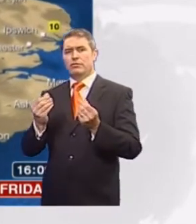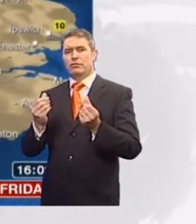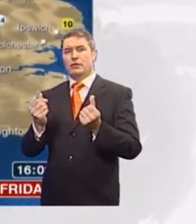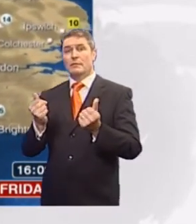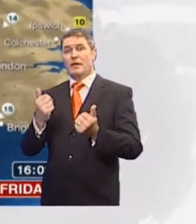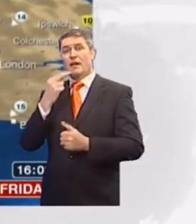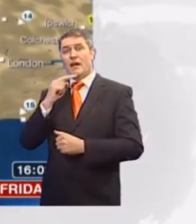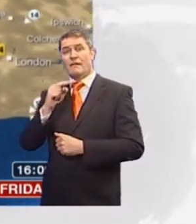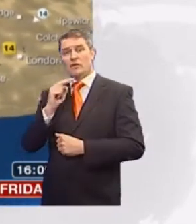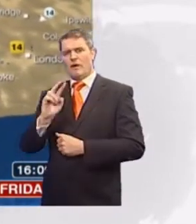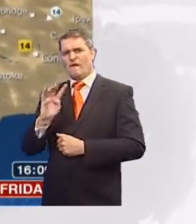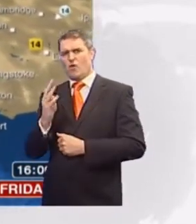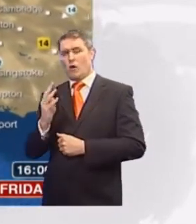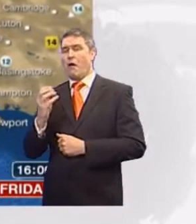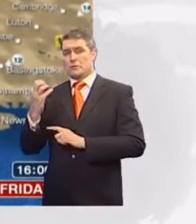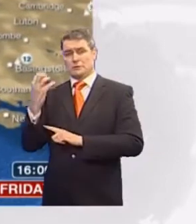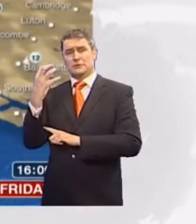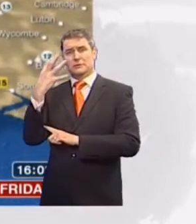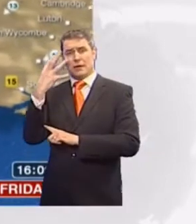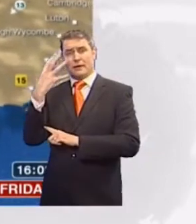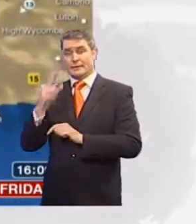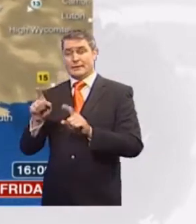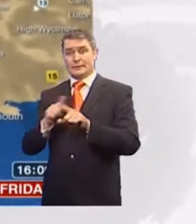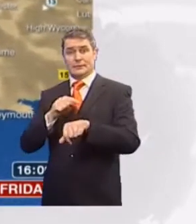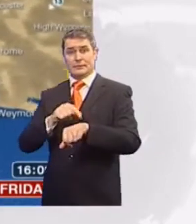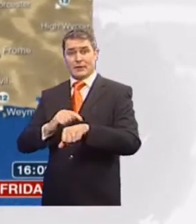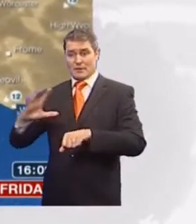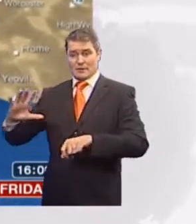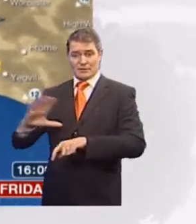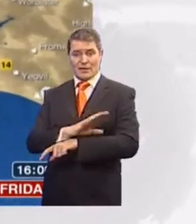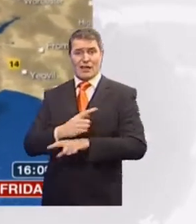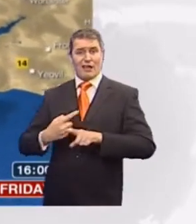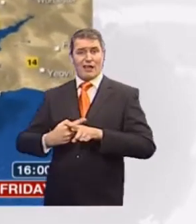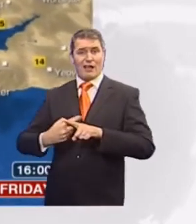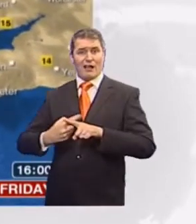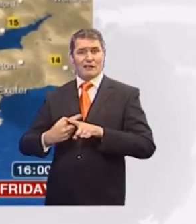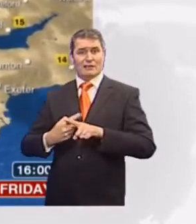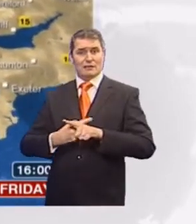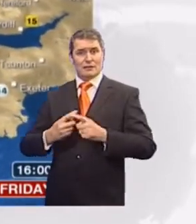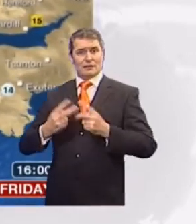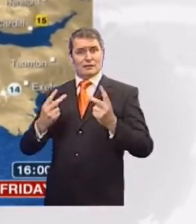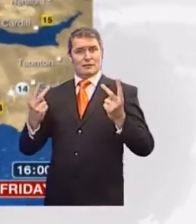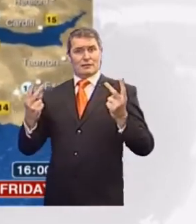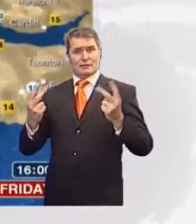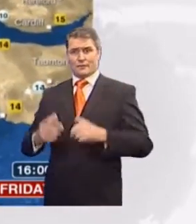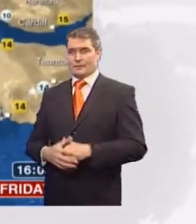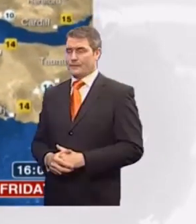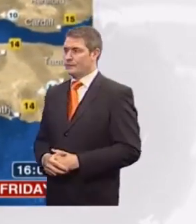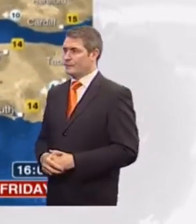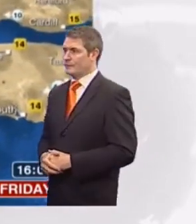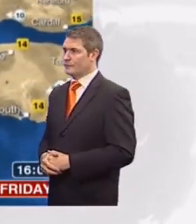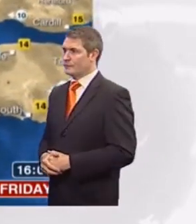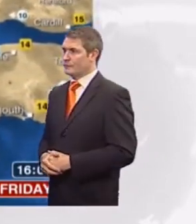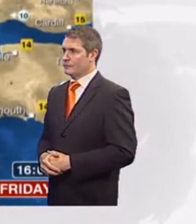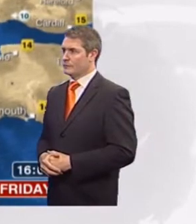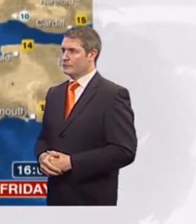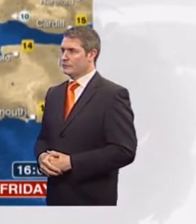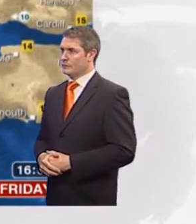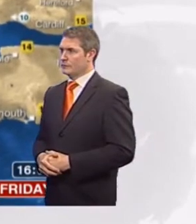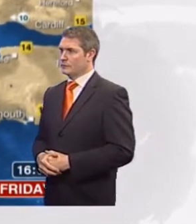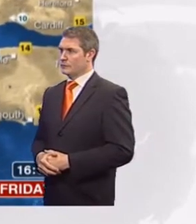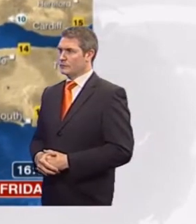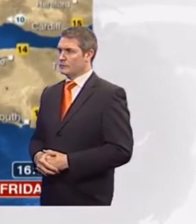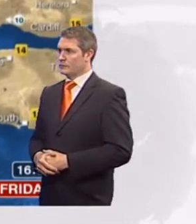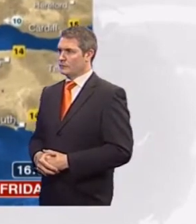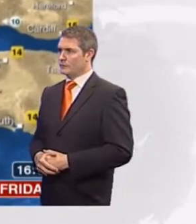some sunny spells developing. At the same time, we'll see some sunny spells across southern England. Not quite as sunny as some have seen so far. Some of the cloud will start to build up